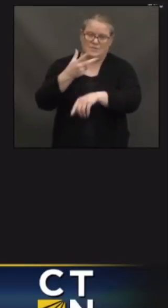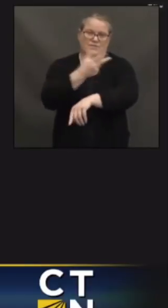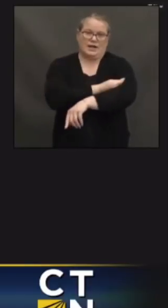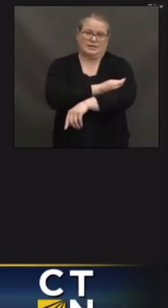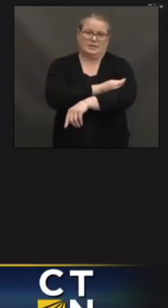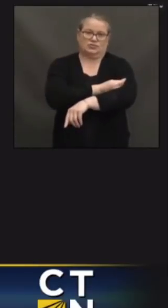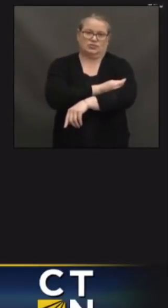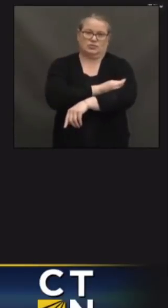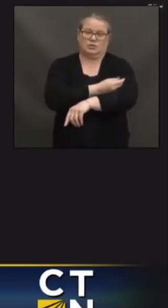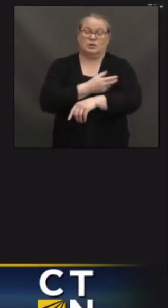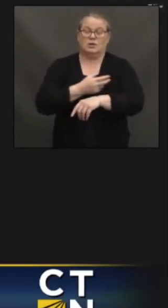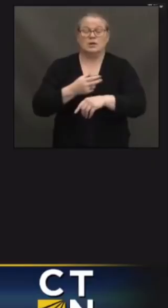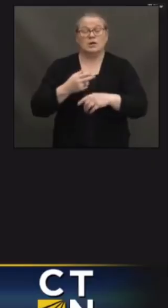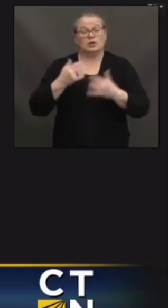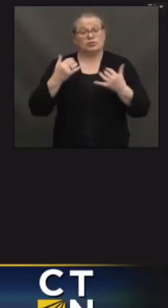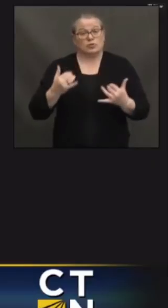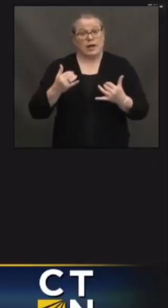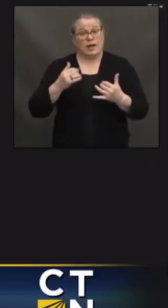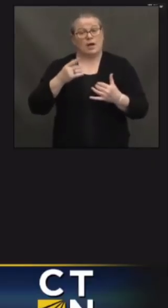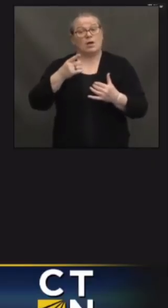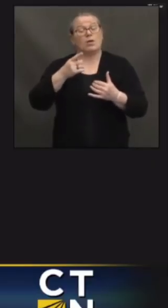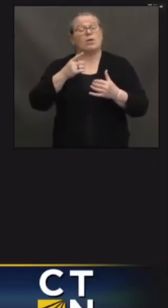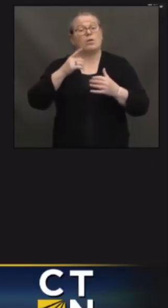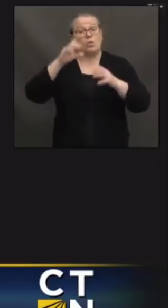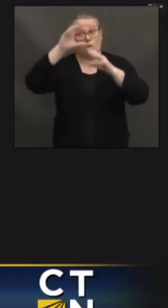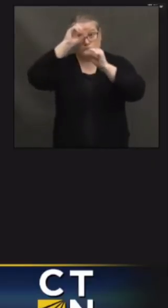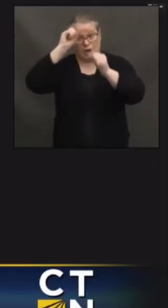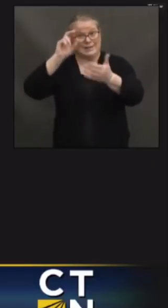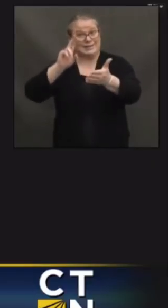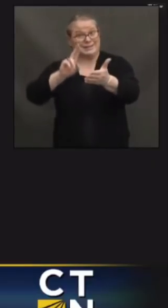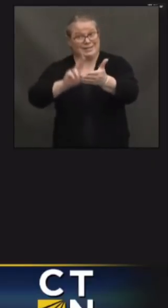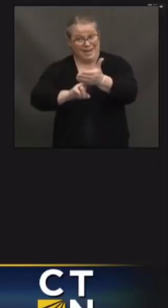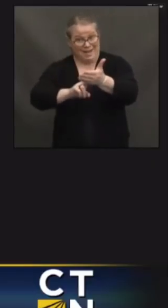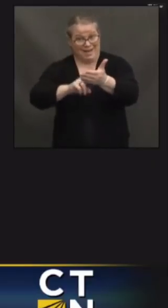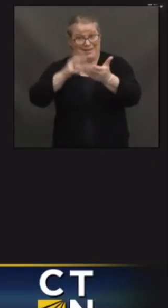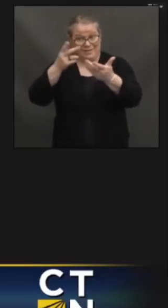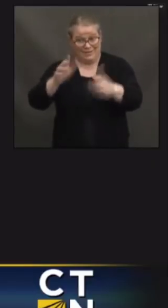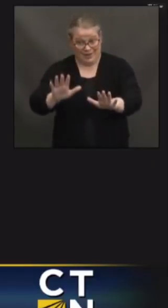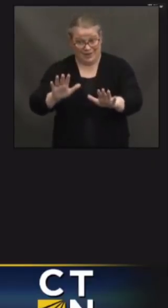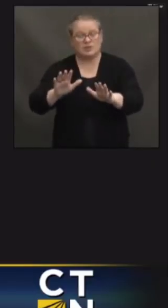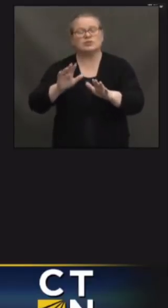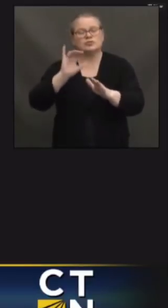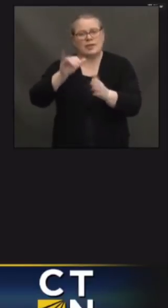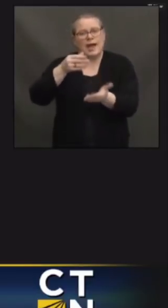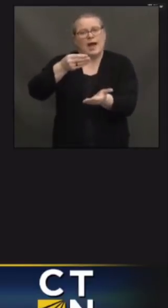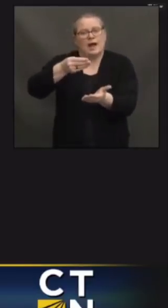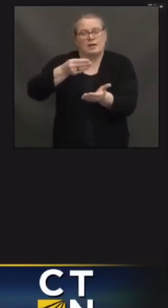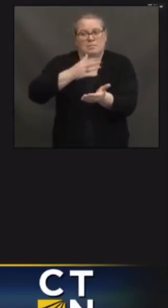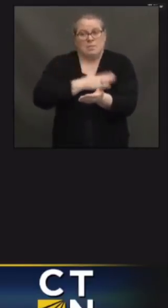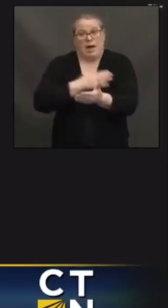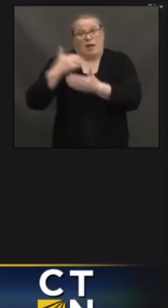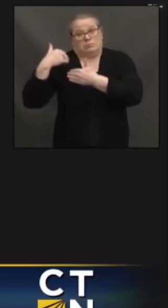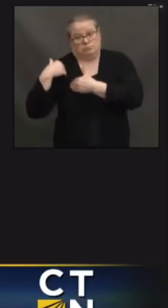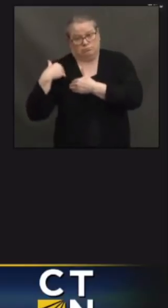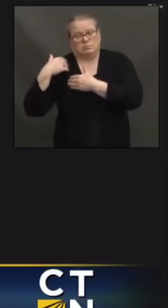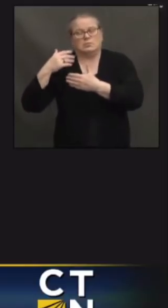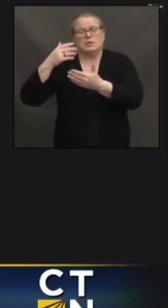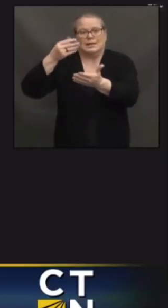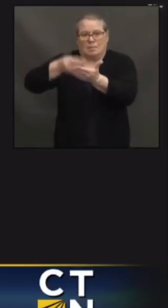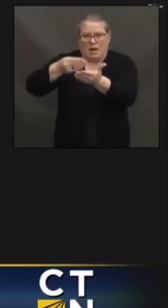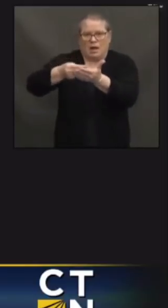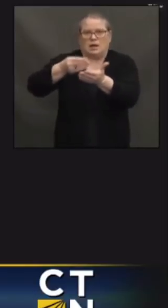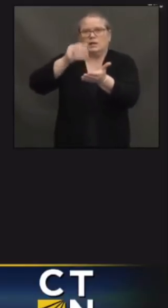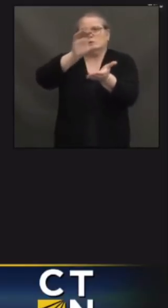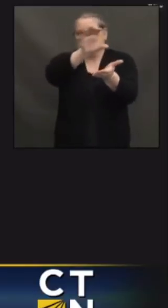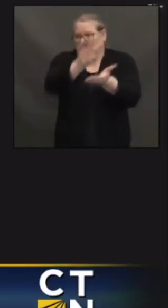my work now once this bill is signed into law is to get that funding down to the governor's office and the Department of Public Health